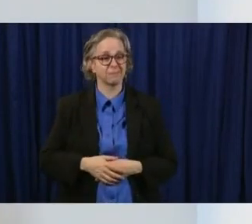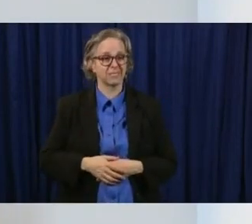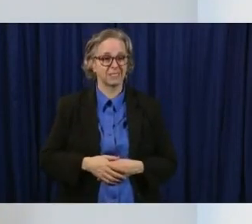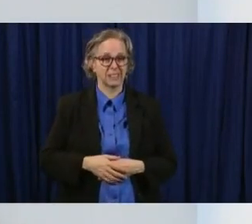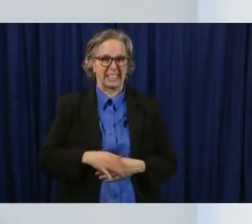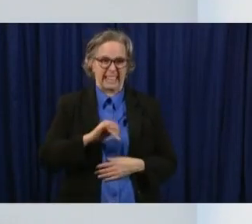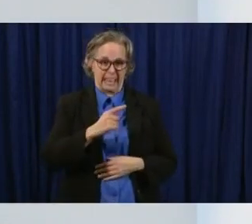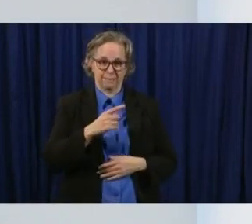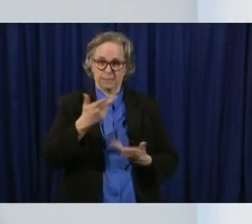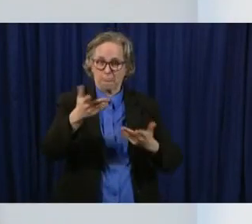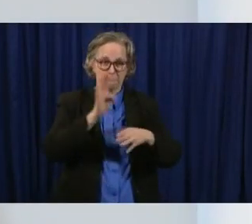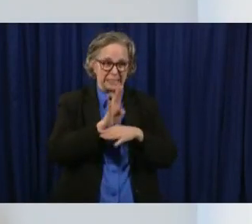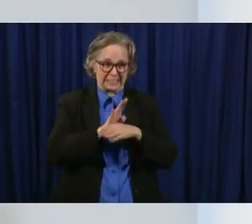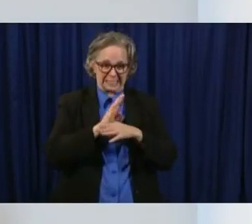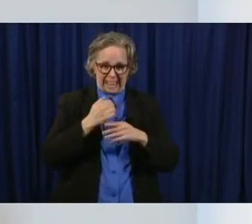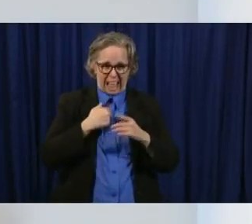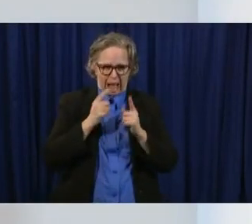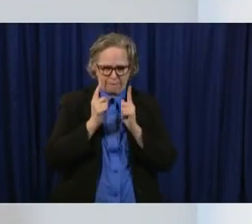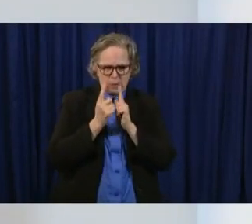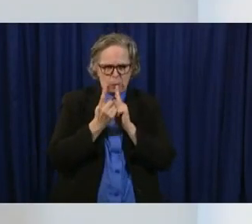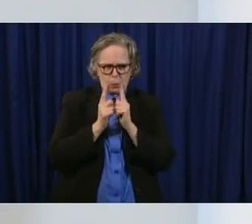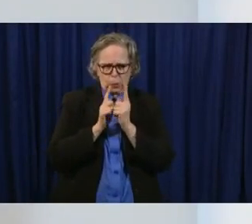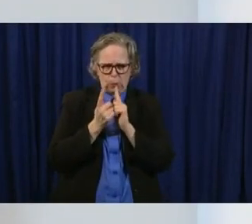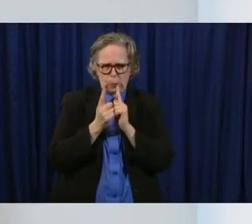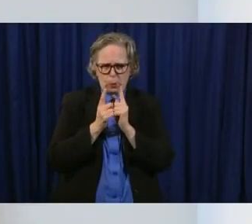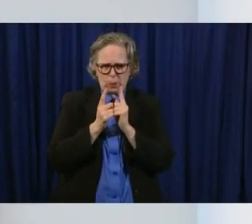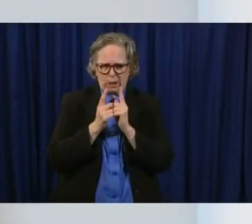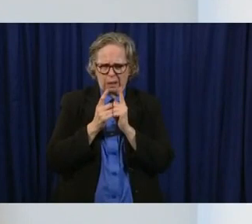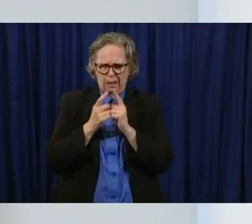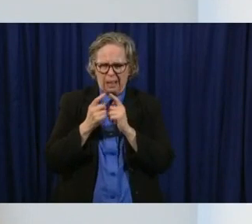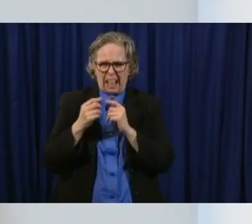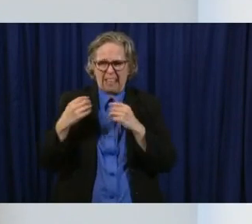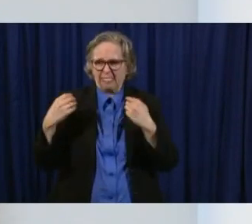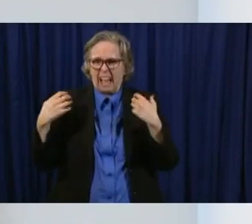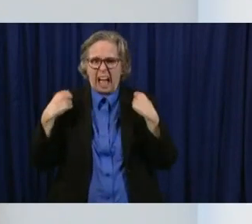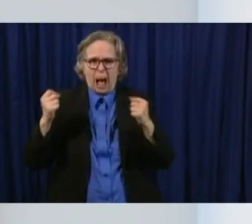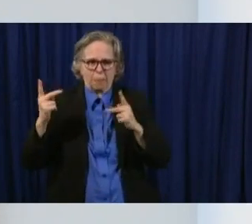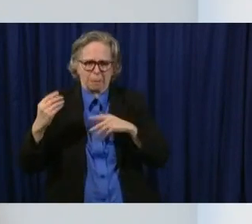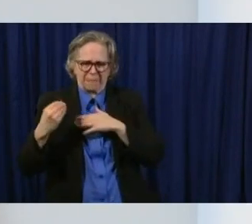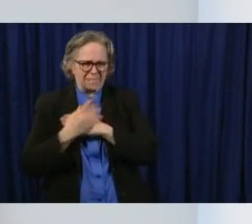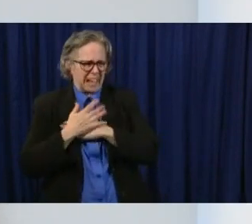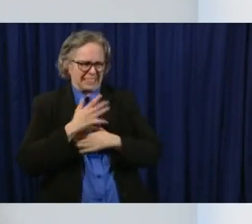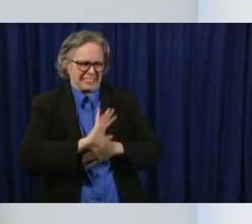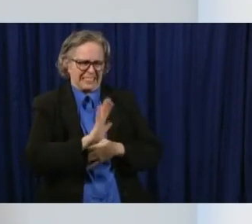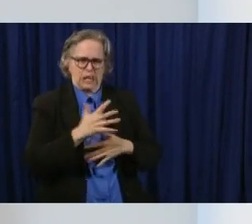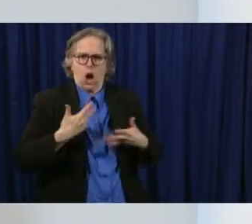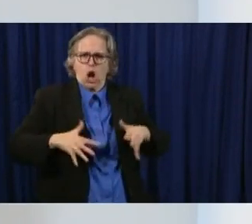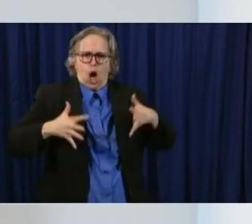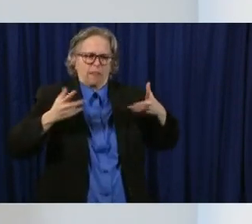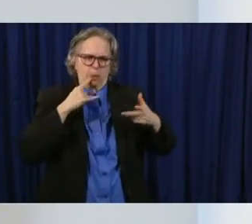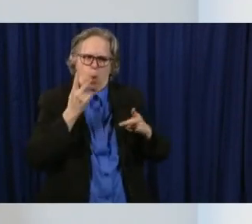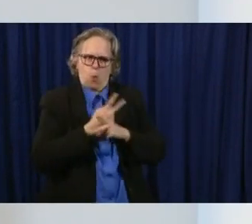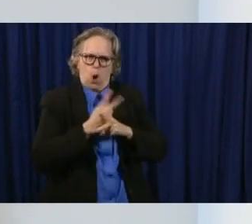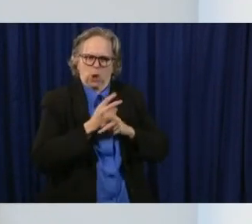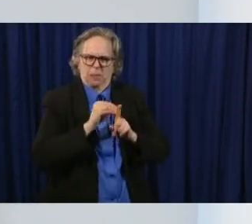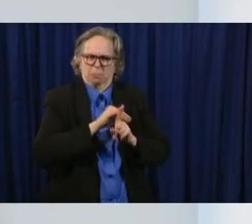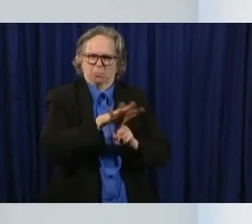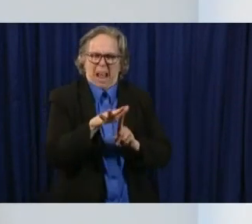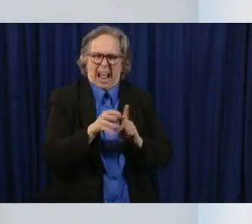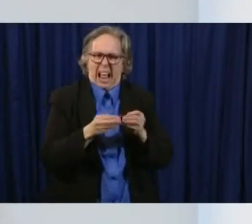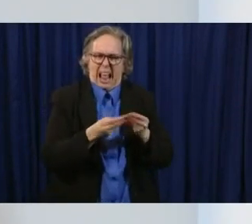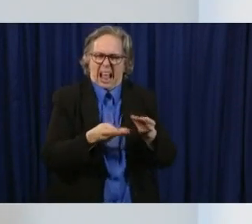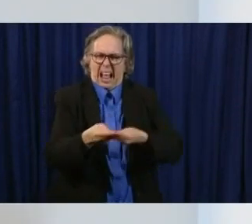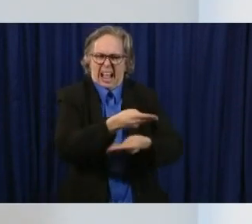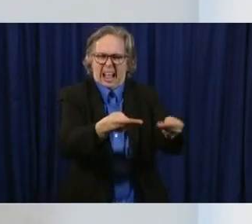when all of our health advisors get very nervous about about exacerbating the spread and if you do all of this at once they